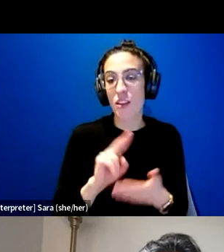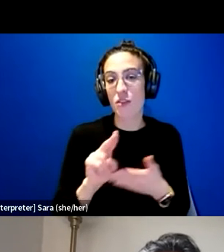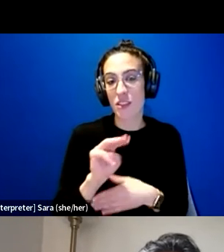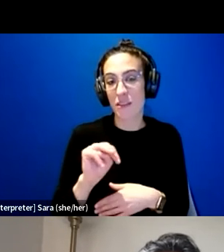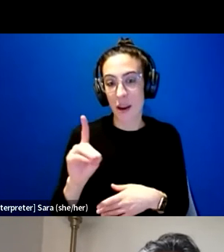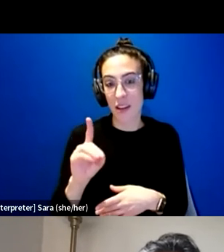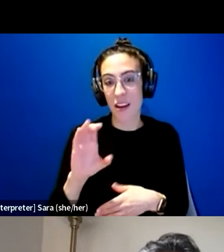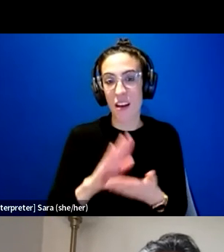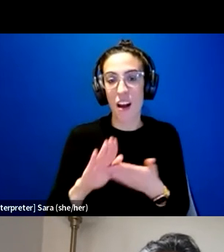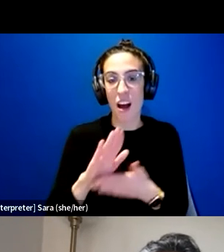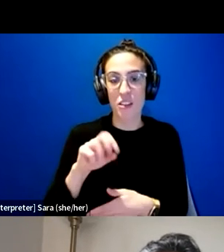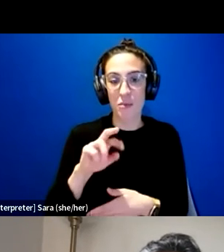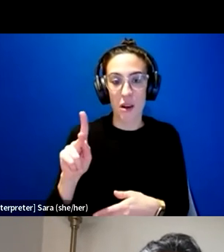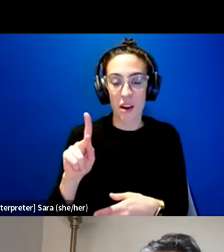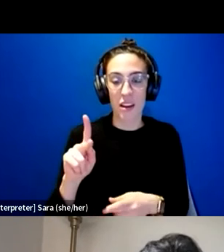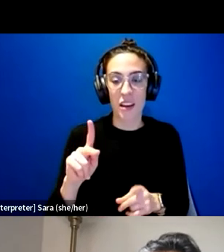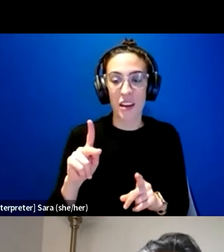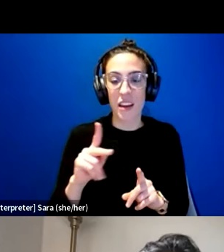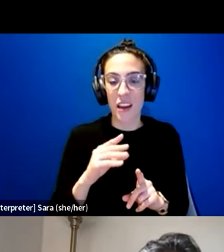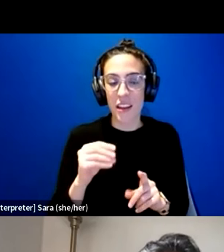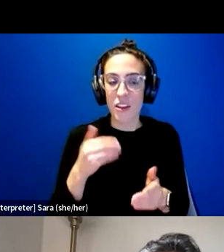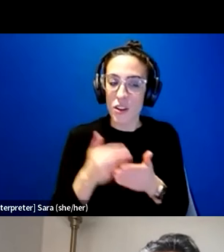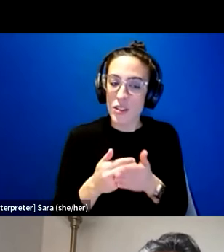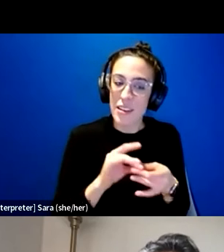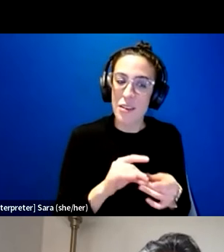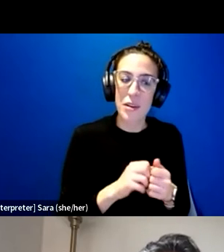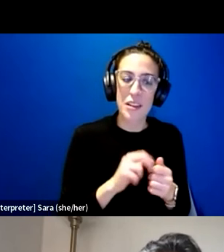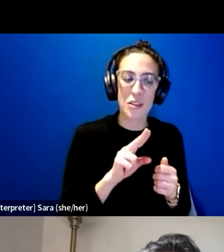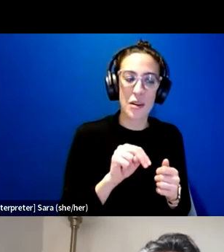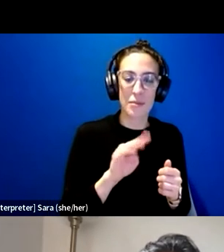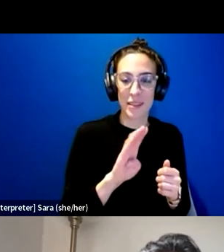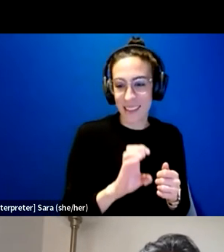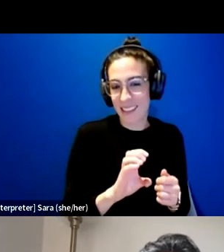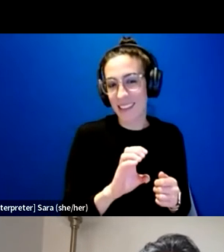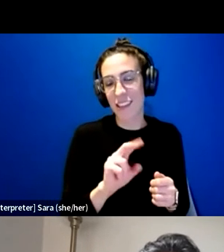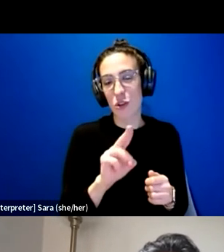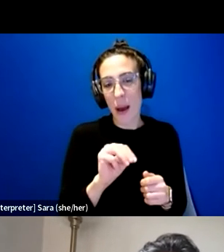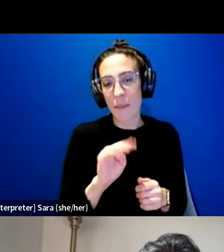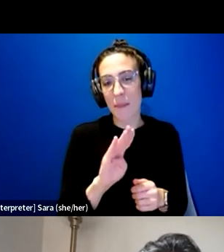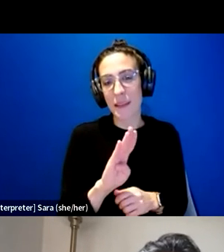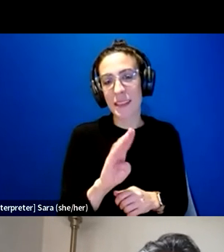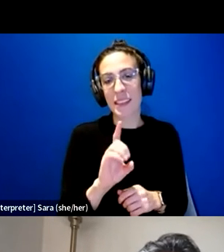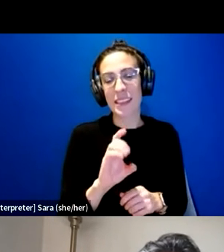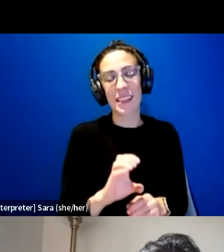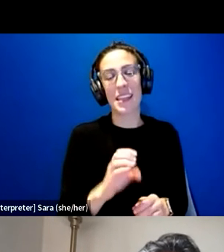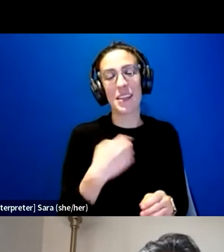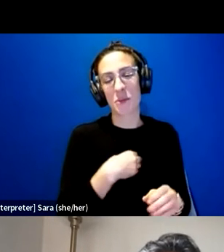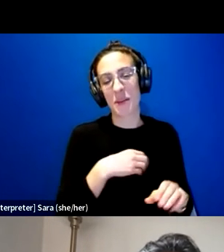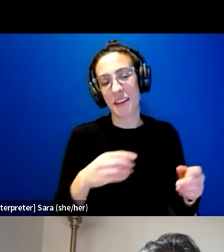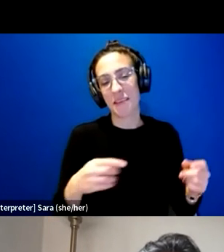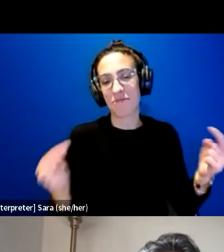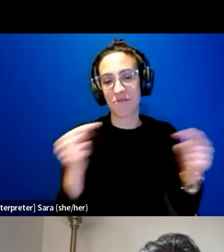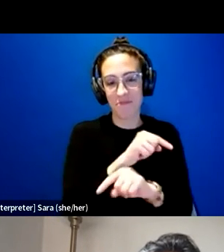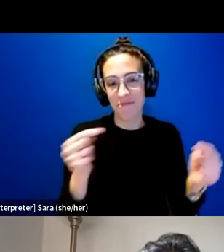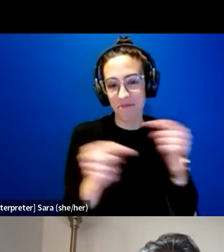And then there is a close tide with UMBC. You we give talks to each other as often. And we're very familiar with each other.